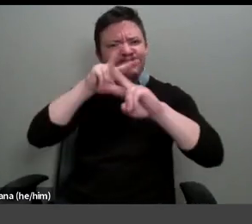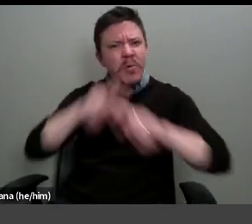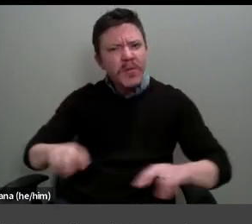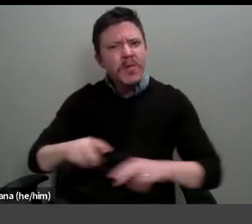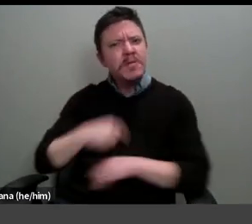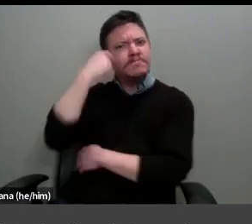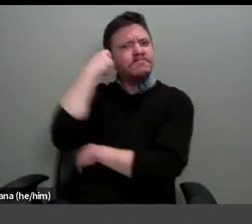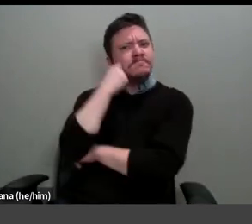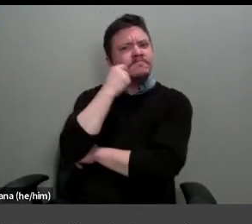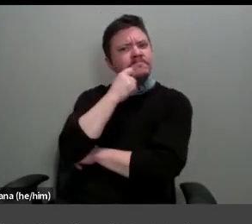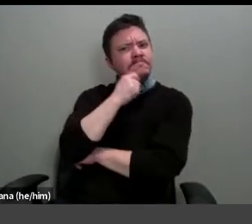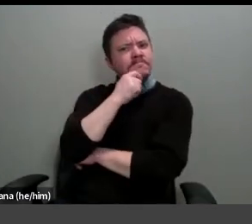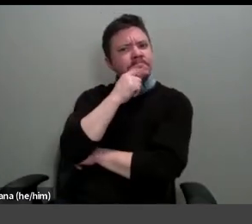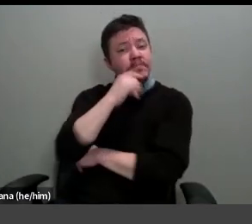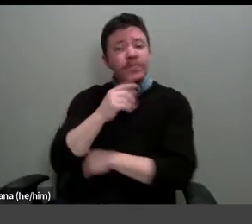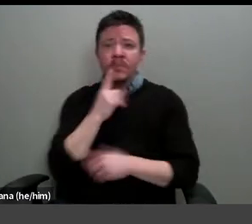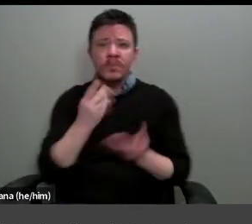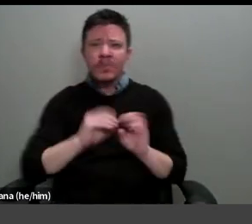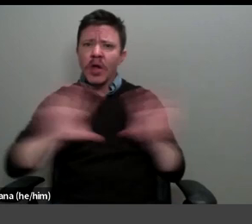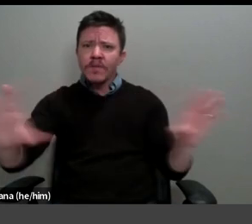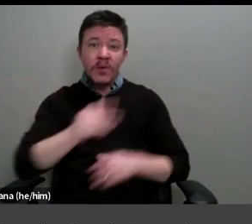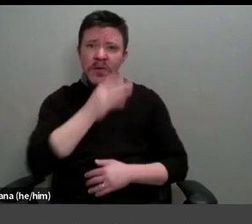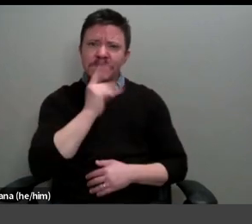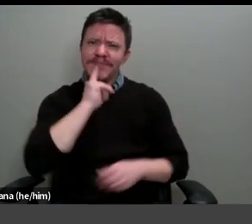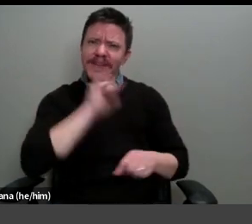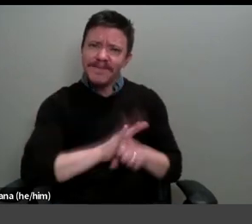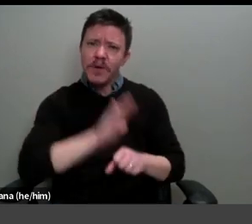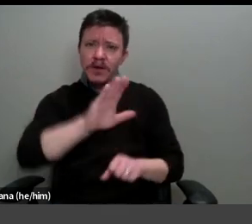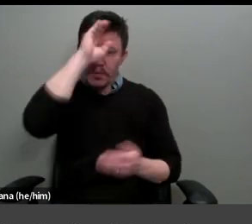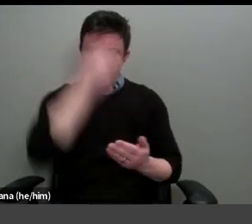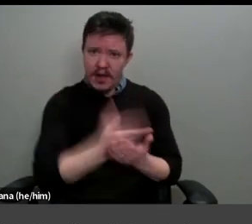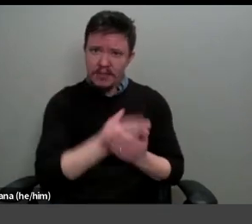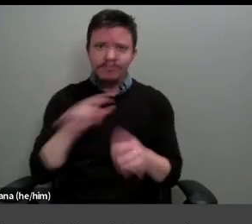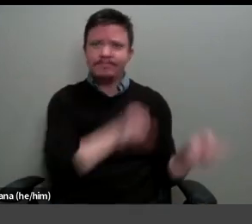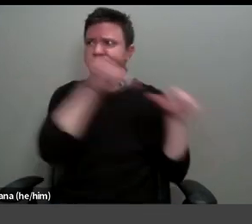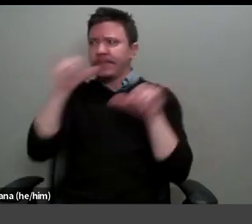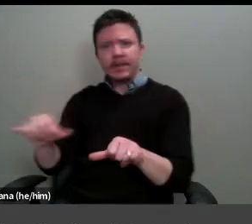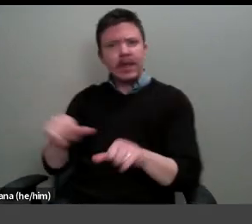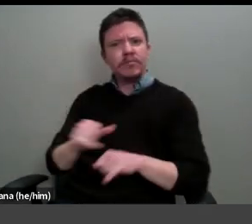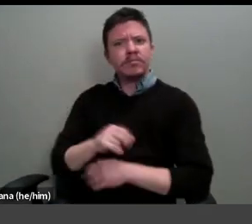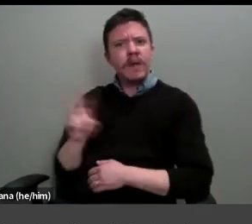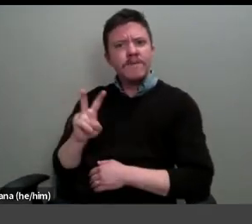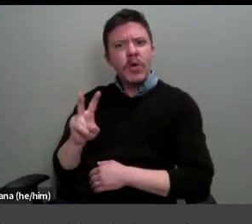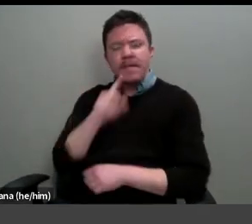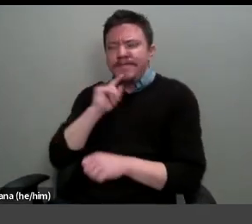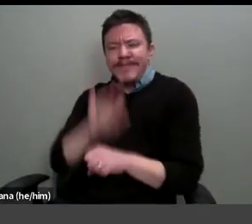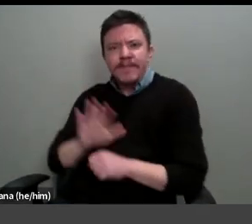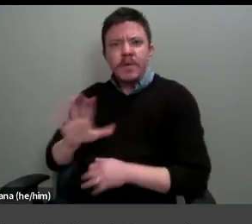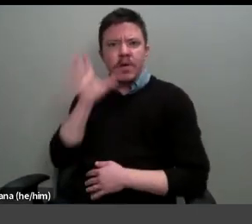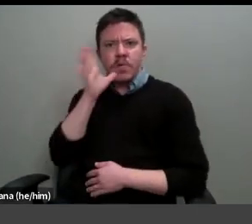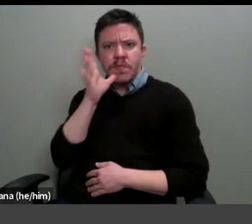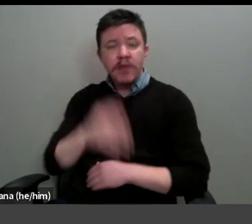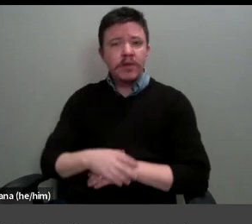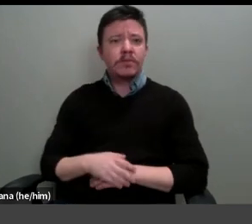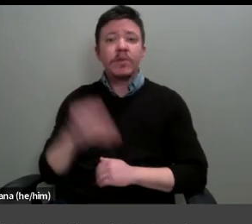Vuillard was devoted to her son, just as Vuillard was devoted to his mother. More than 500 paintings in